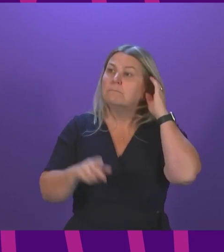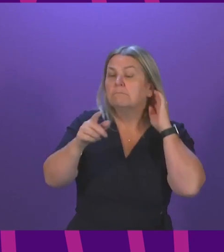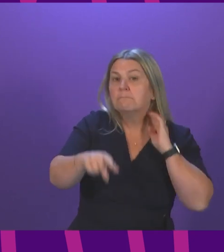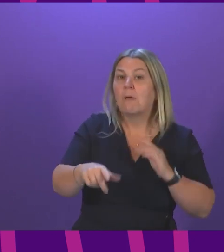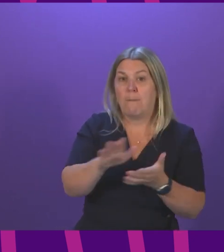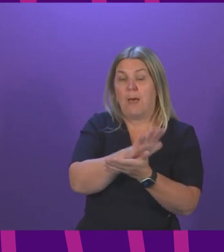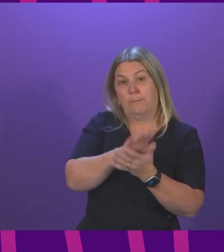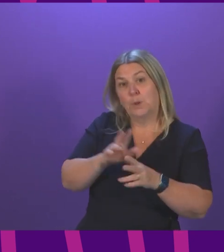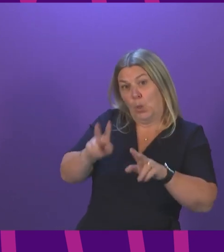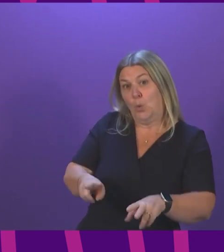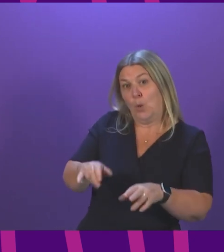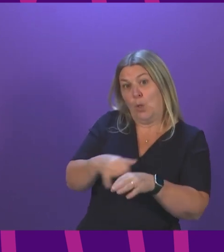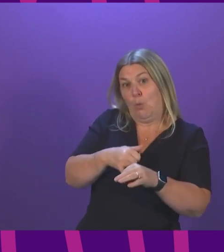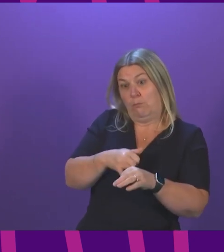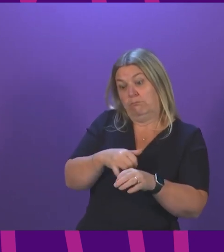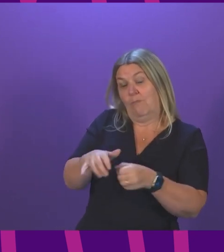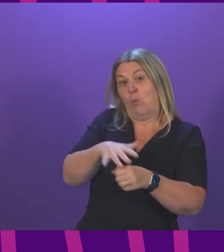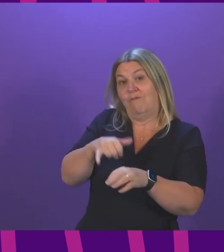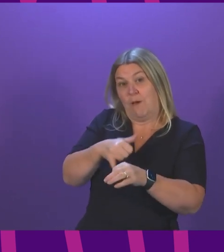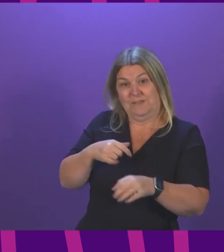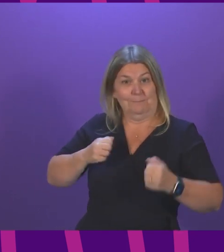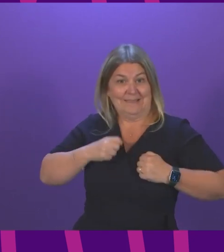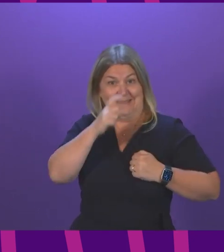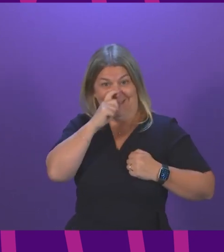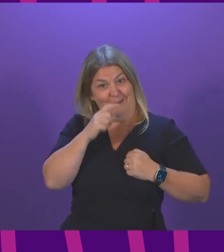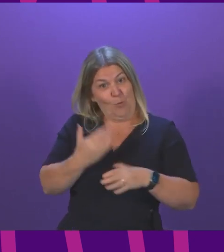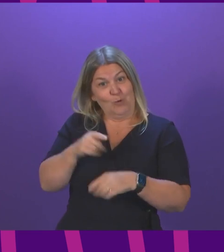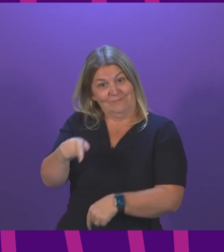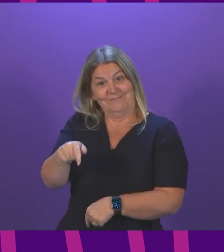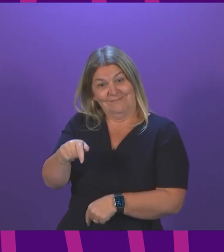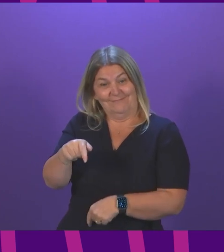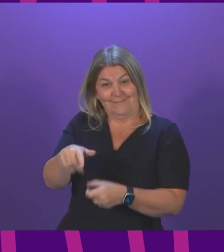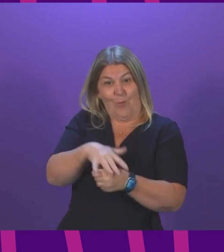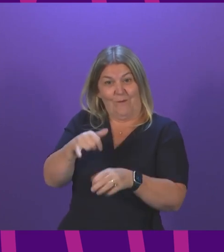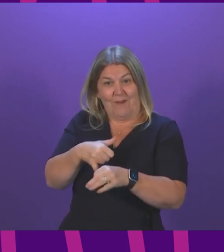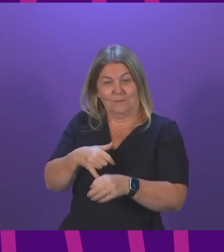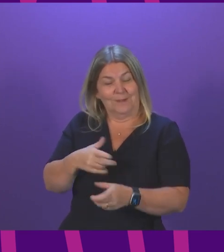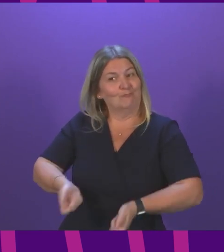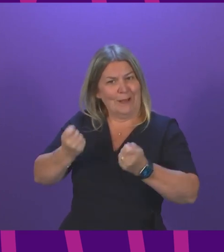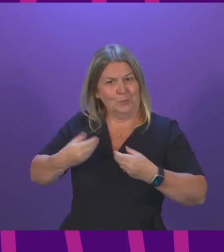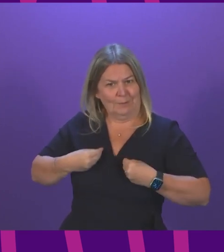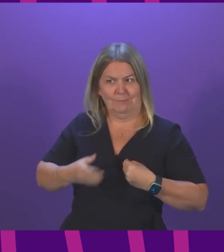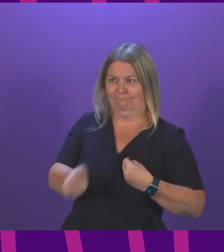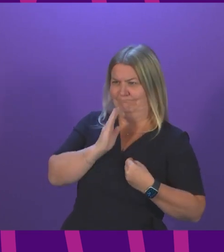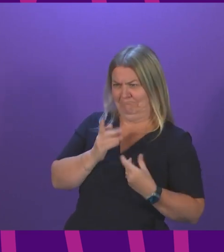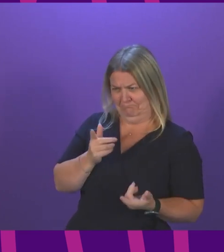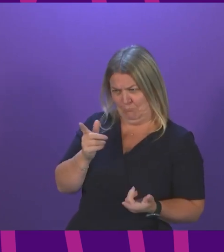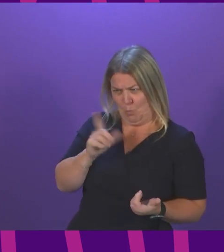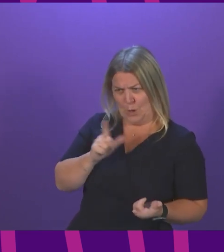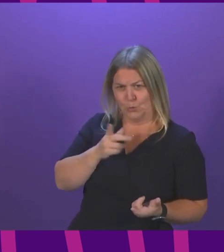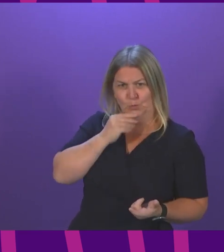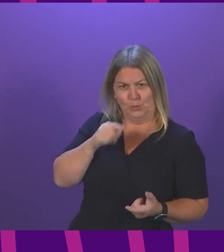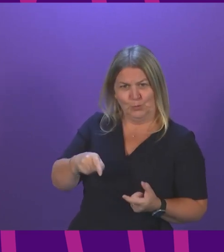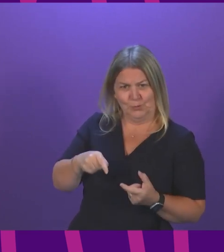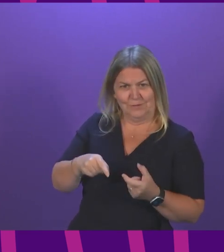It's an issue my sister, who is a locum pharmacist herself, has raised with me, I think, in my first week as health secretary. There's also a conversation I had with the chief